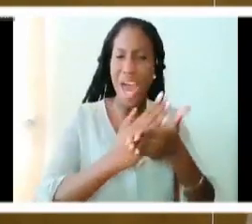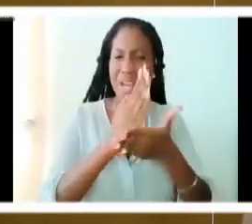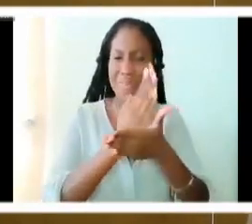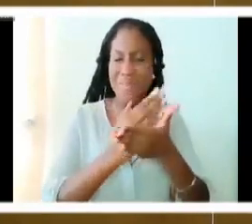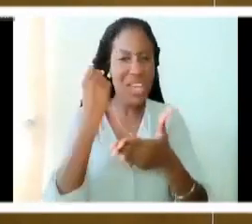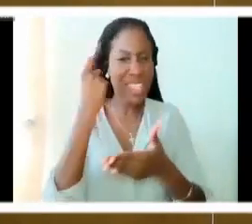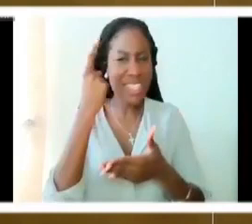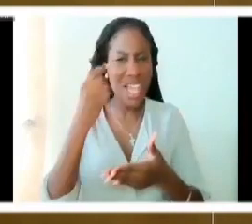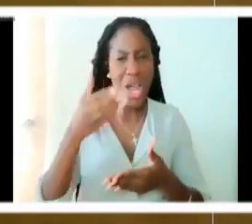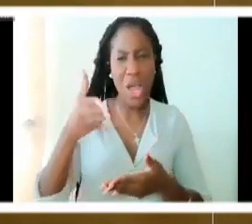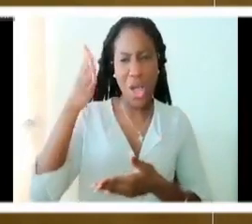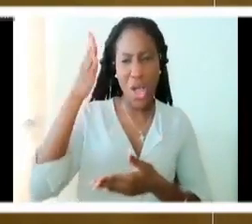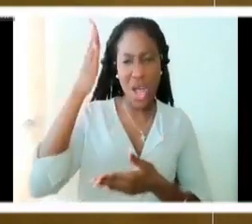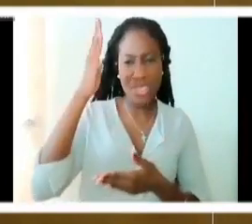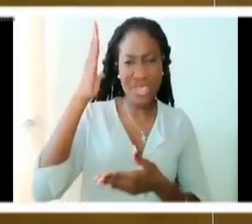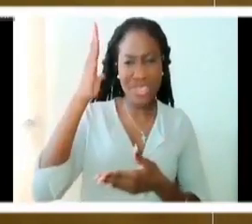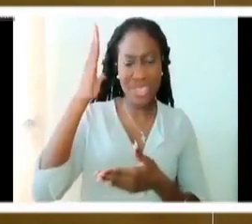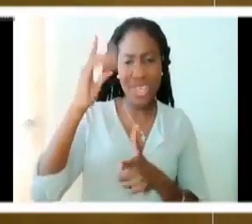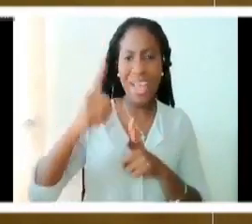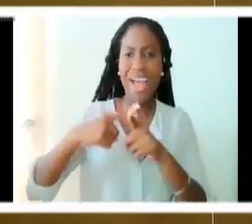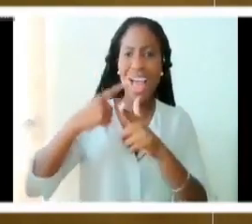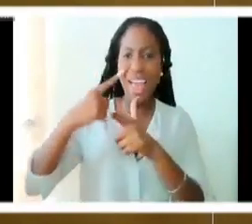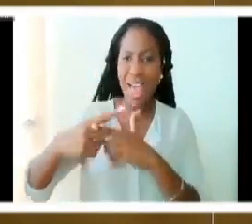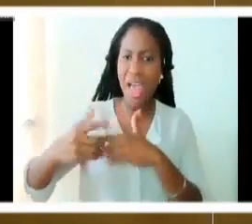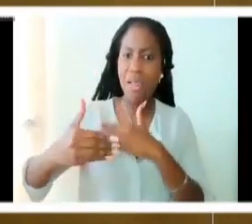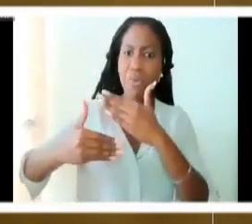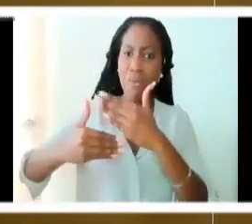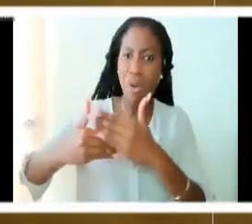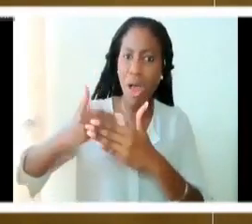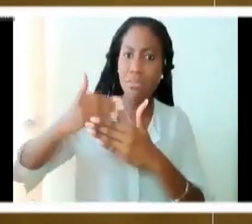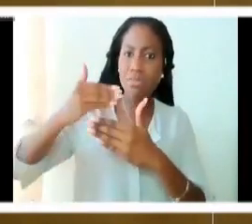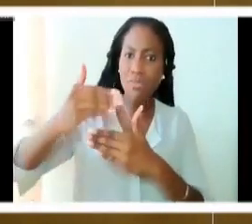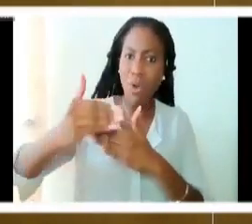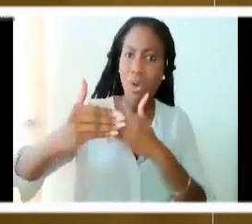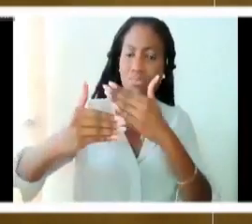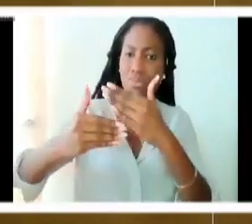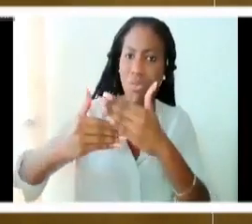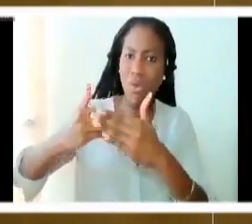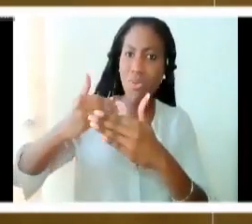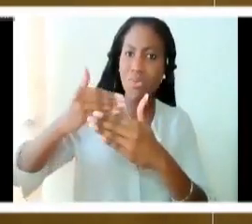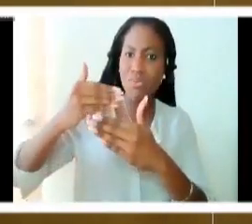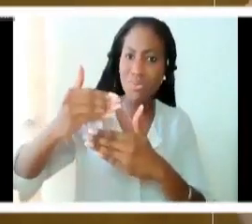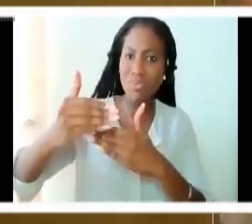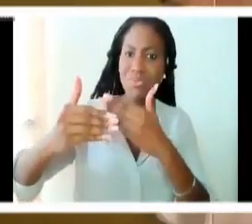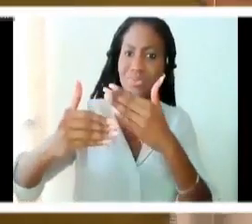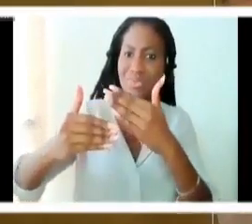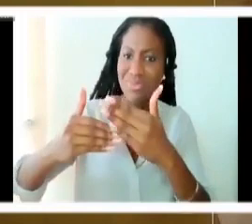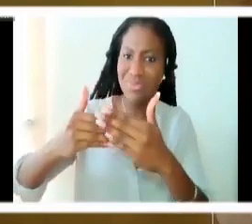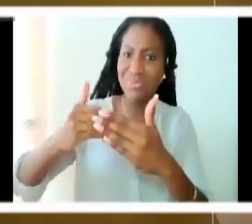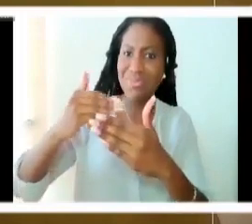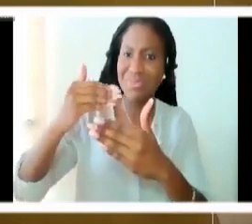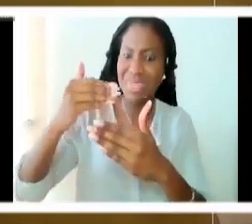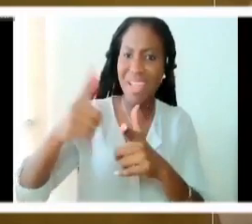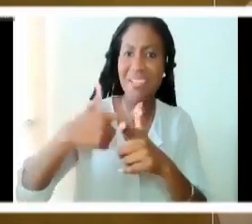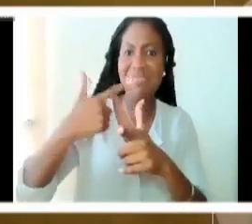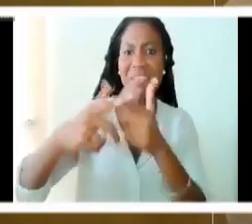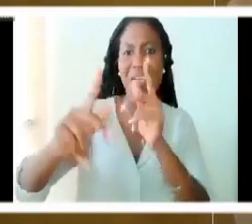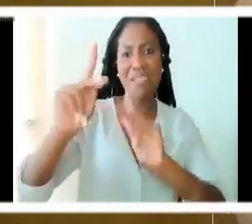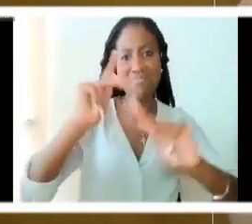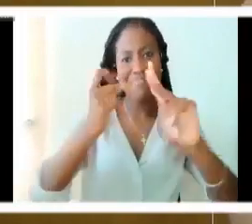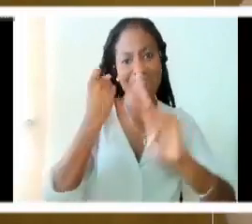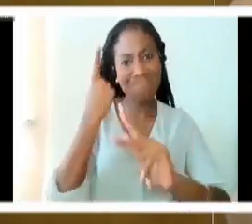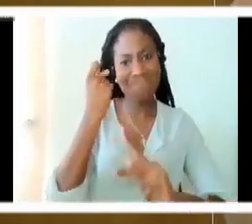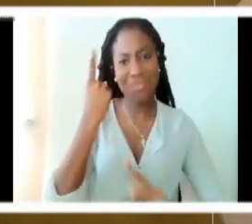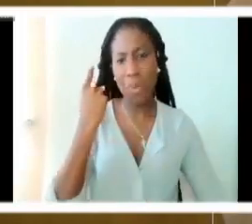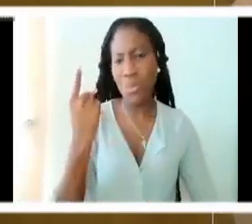purified and purified as it goes along until Israel eventually comes to the notion that there is only wonder. That